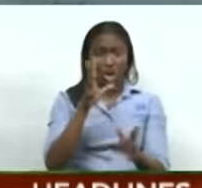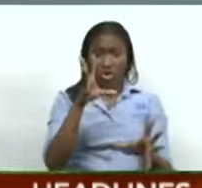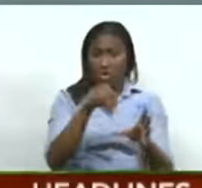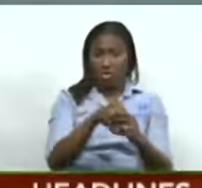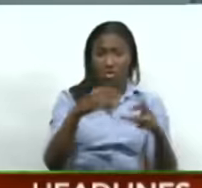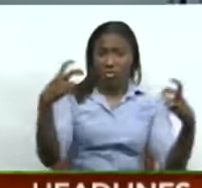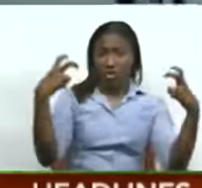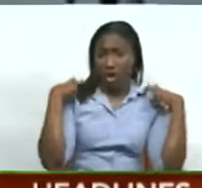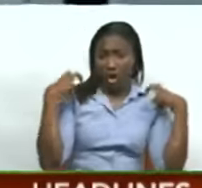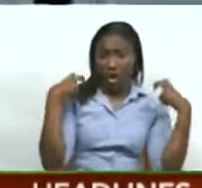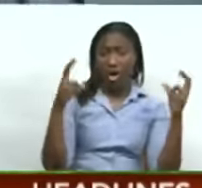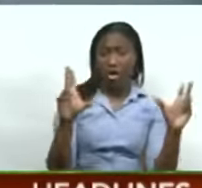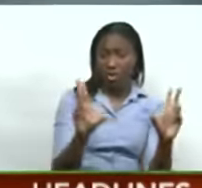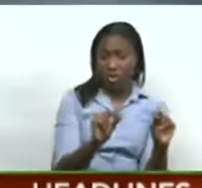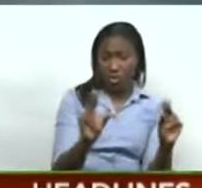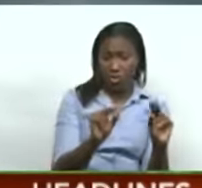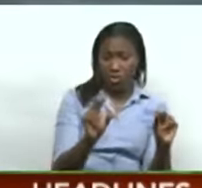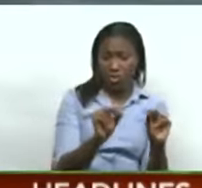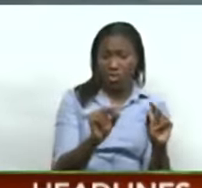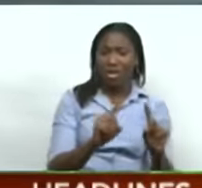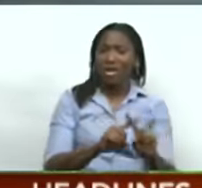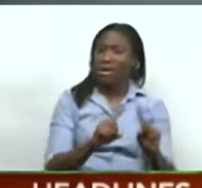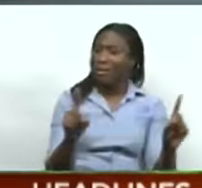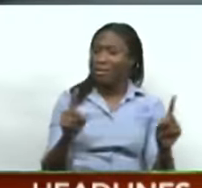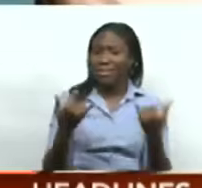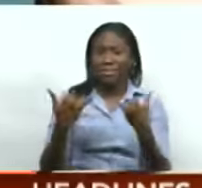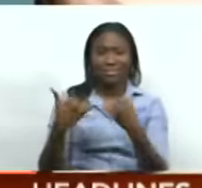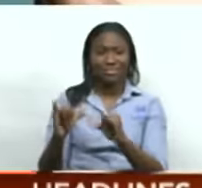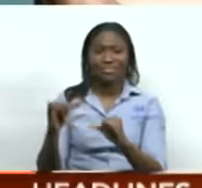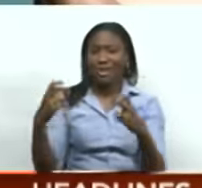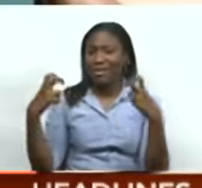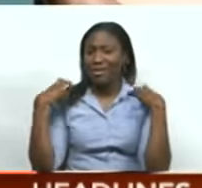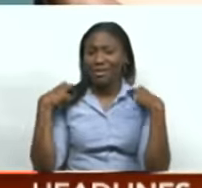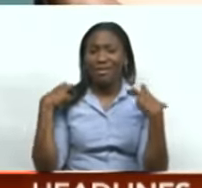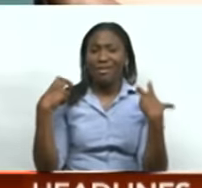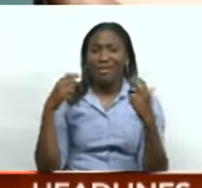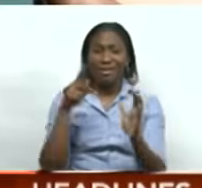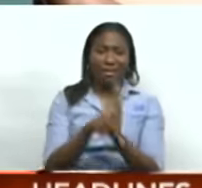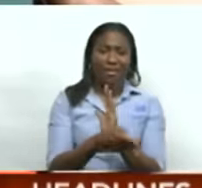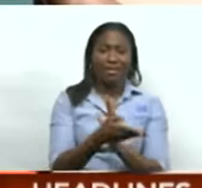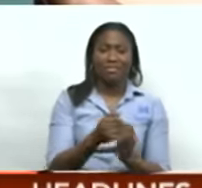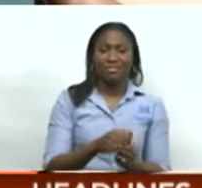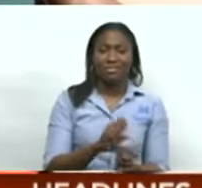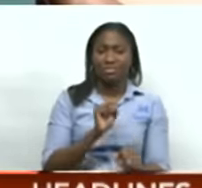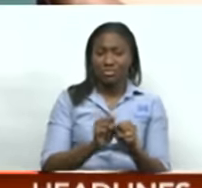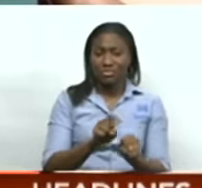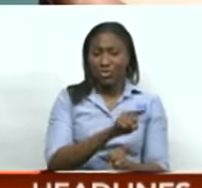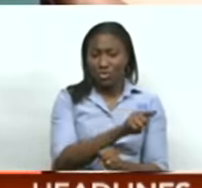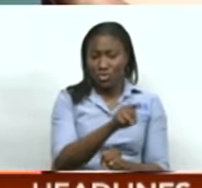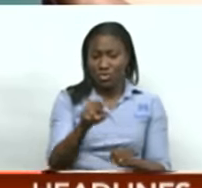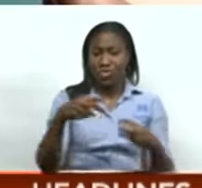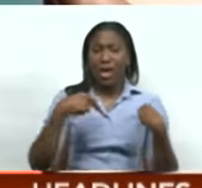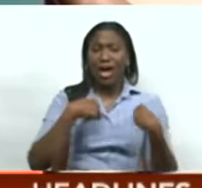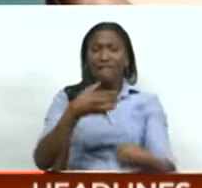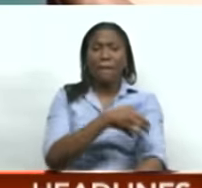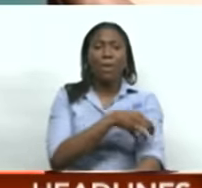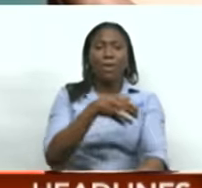monster that has ganged violence, its claws are far-reaching. You have the power to say, no,